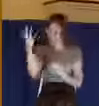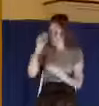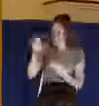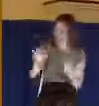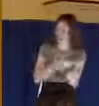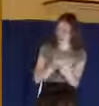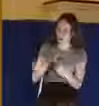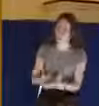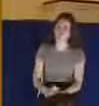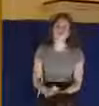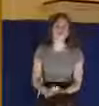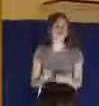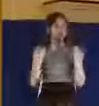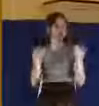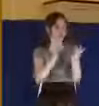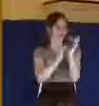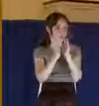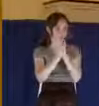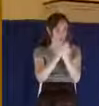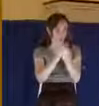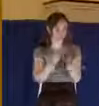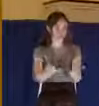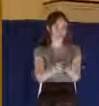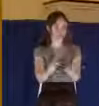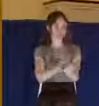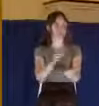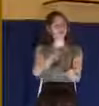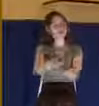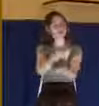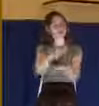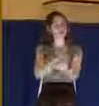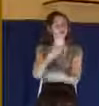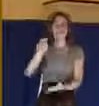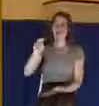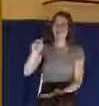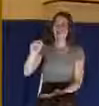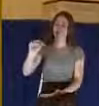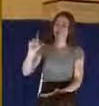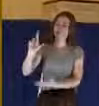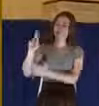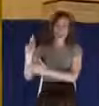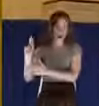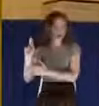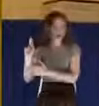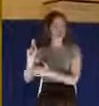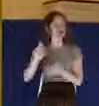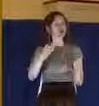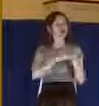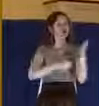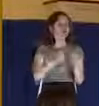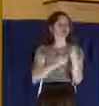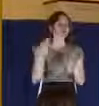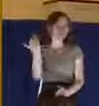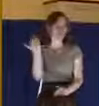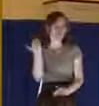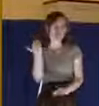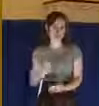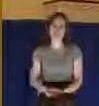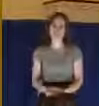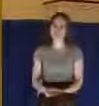song. Would you take God's Word this morning and open to the Gospel of Mark, and I want you to come to chapter 15,